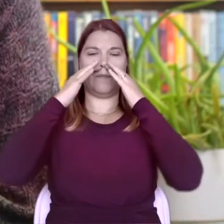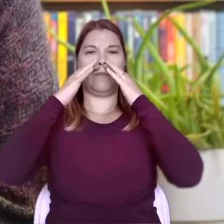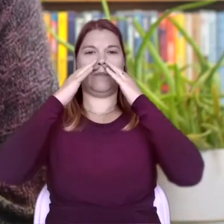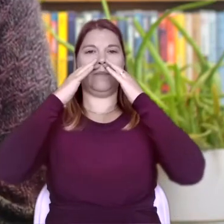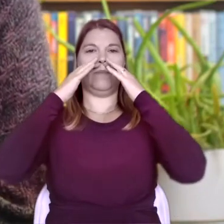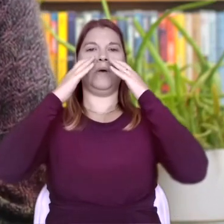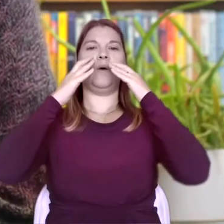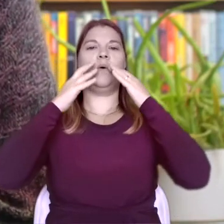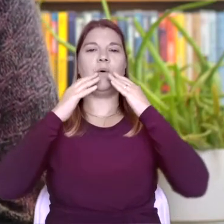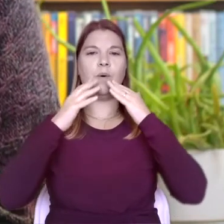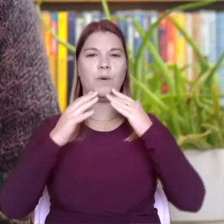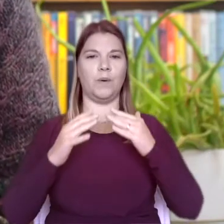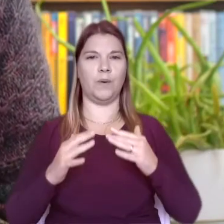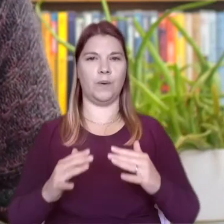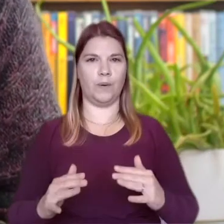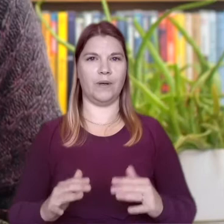And out.